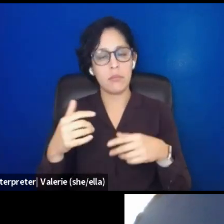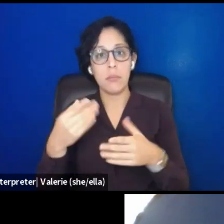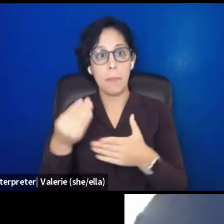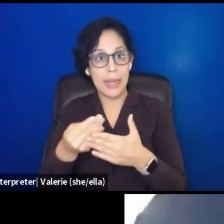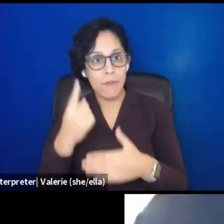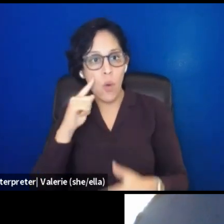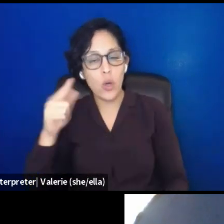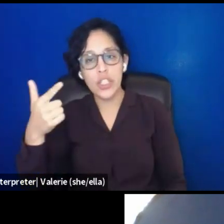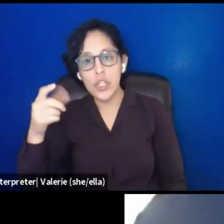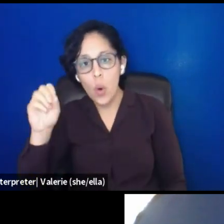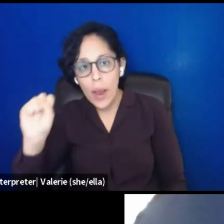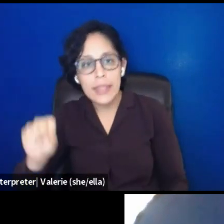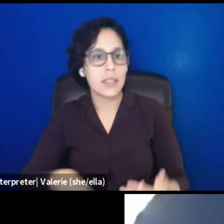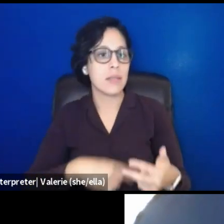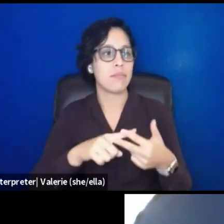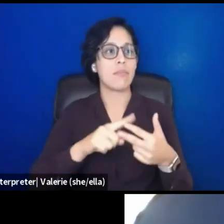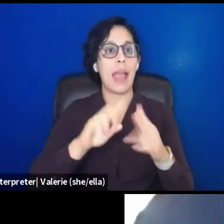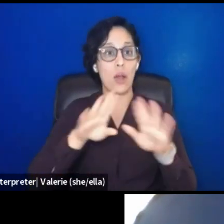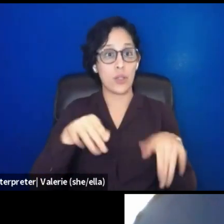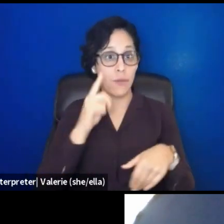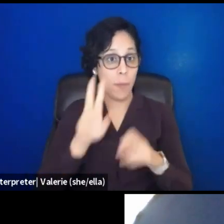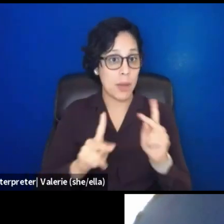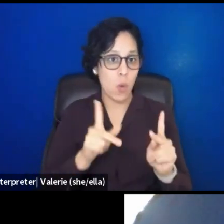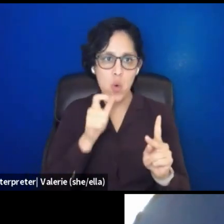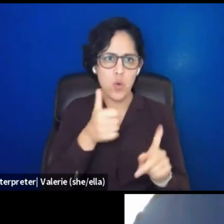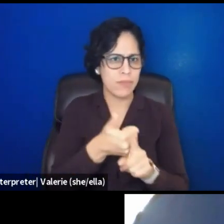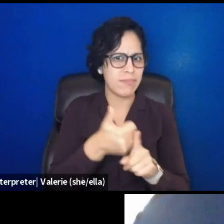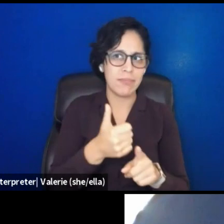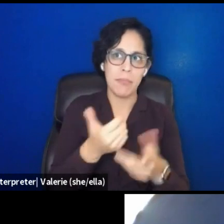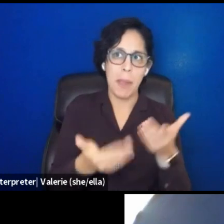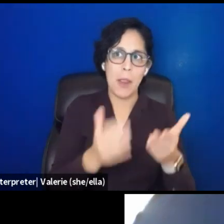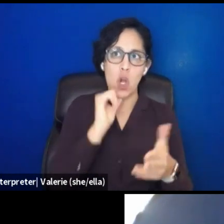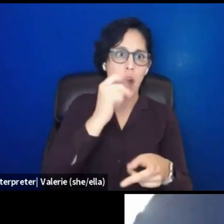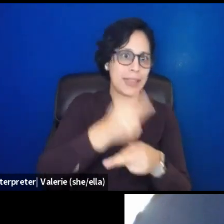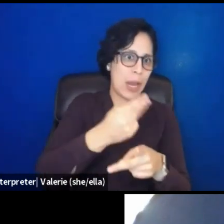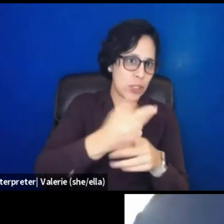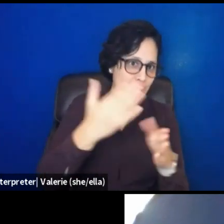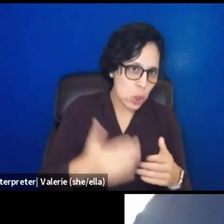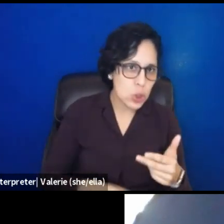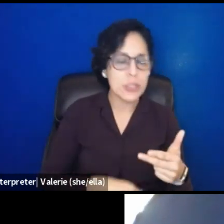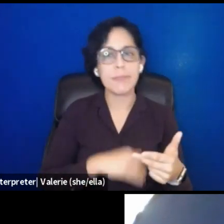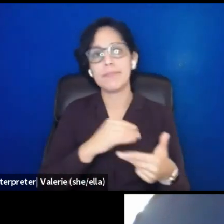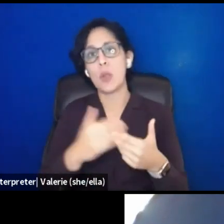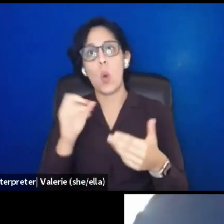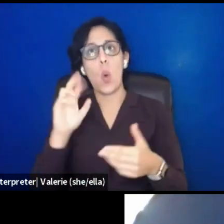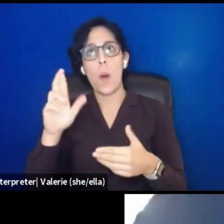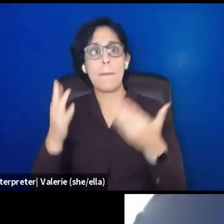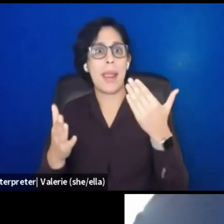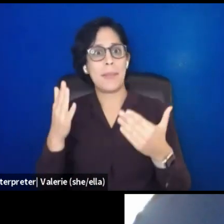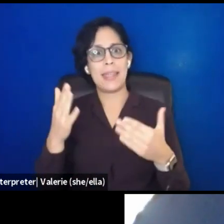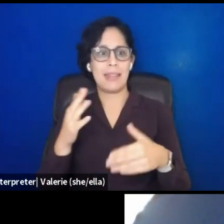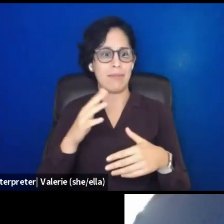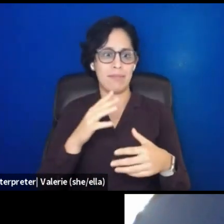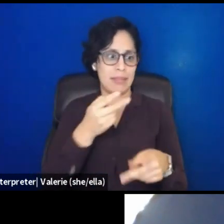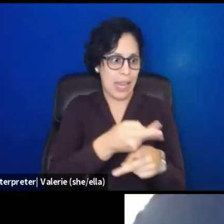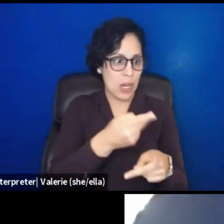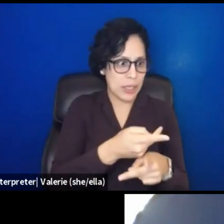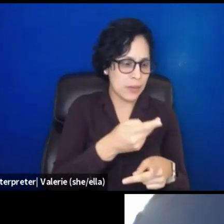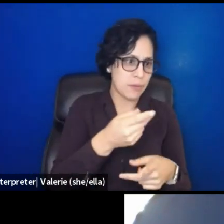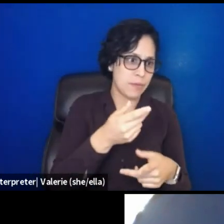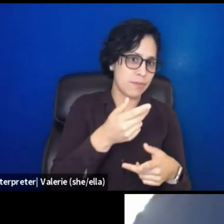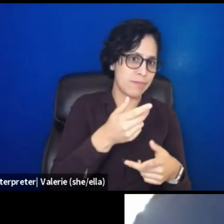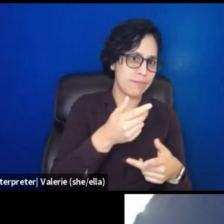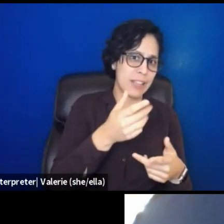housing for people who might not be caretakers or who, who might be, who, or might be caretakers of adult dependents that need to travel with them.